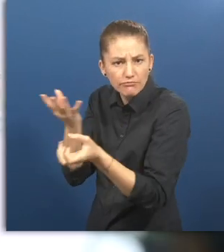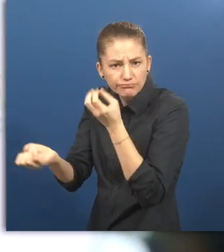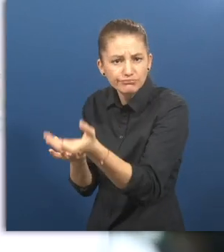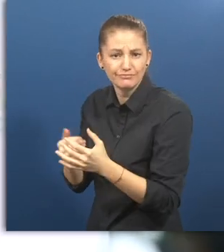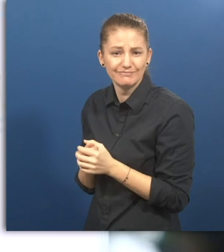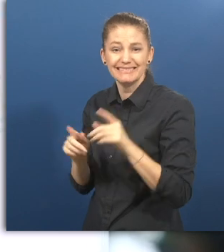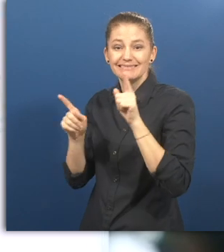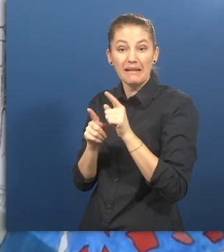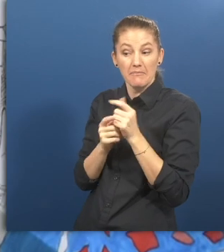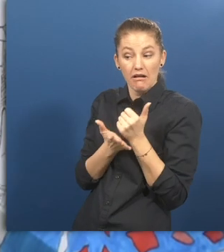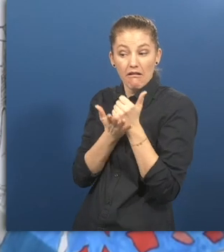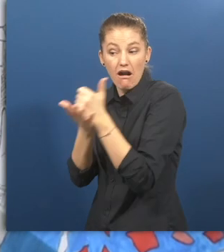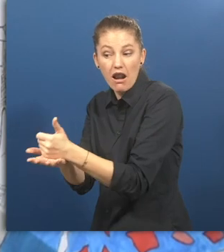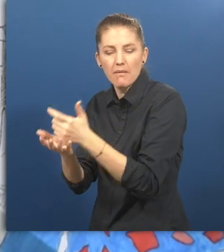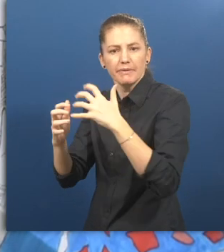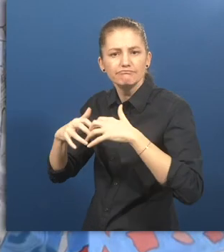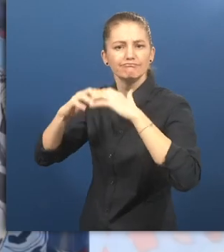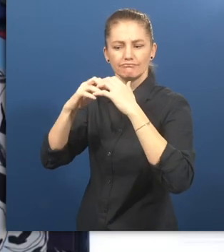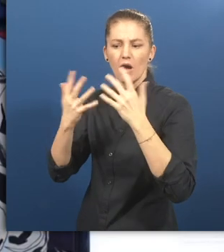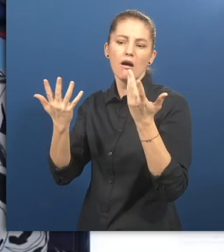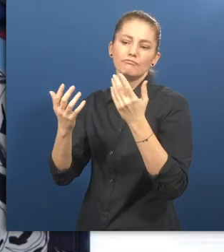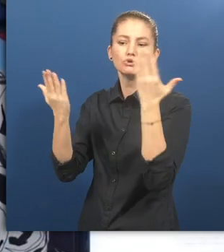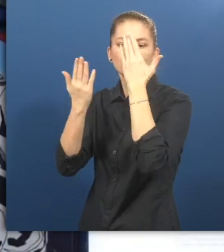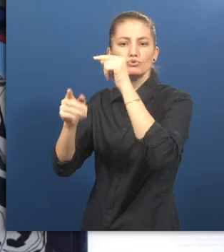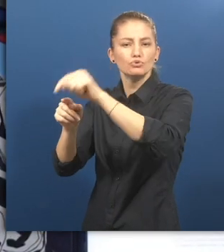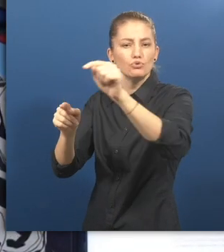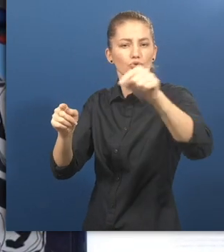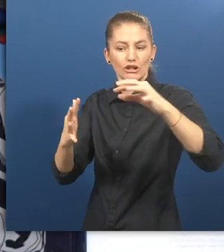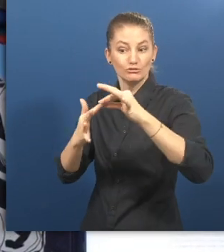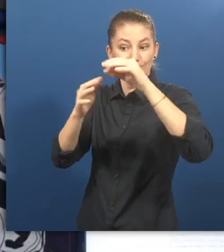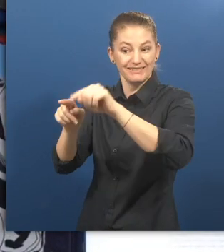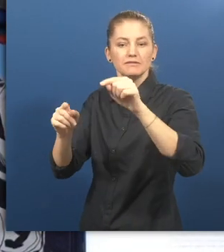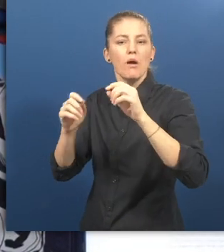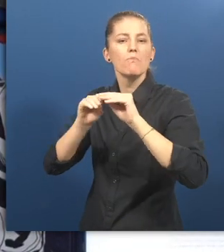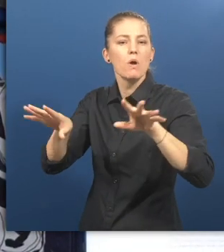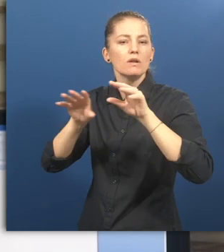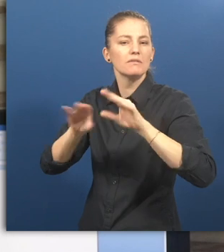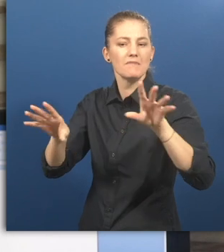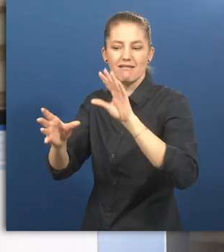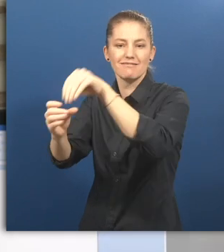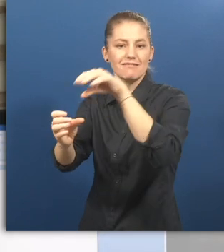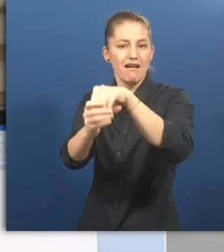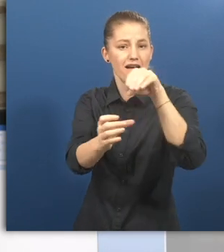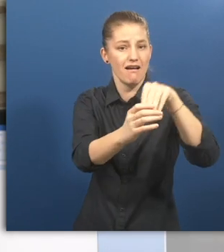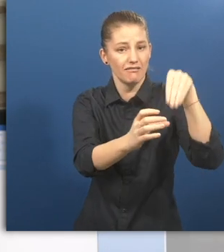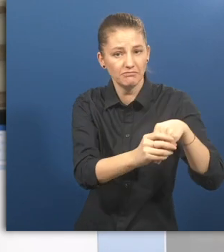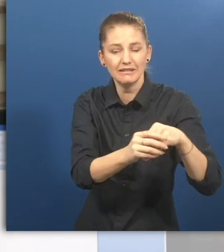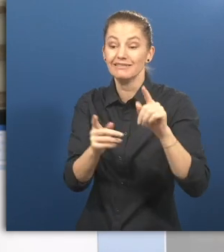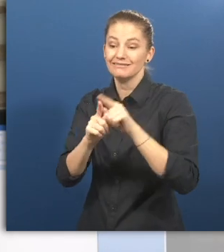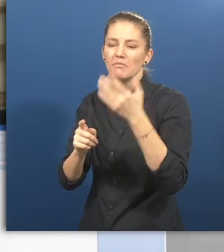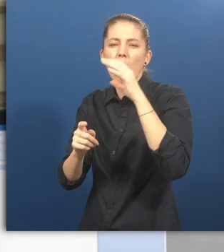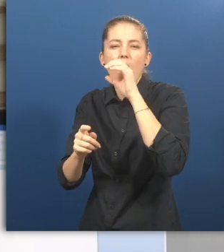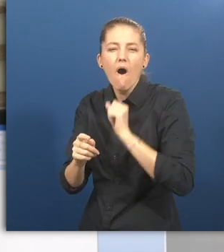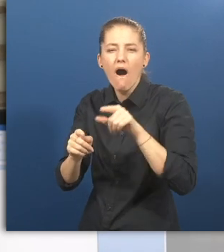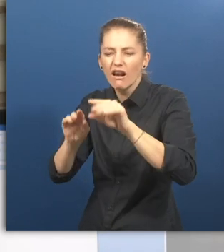multimedia workstations in special schools and transform the traditional vocational education. How did this solution